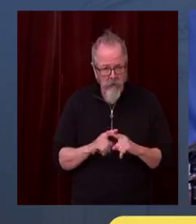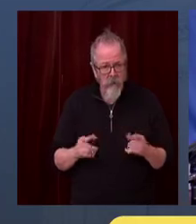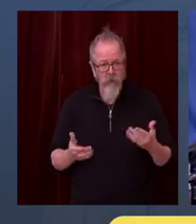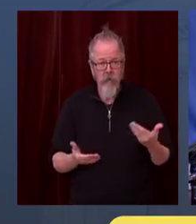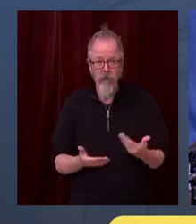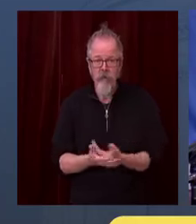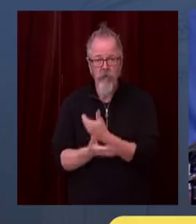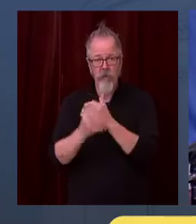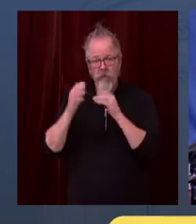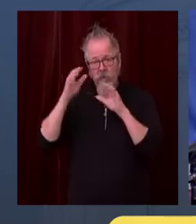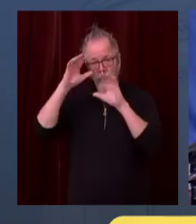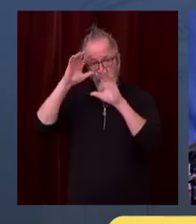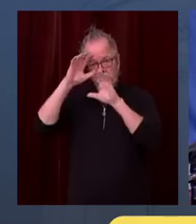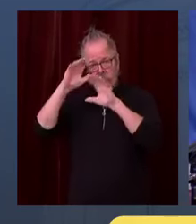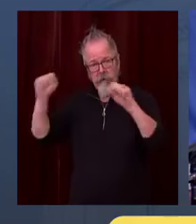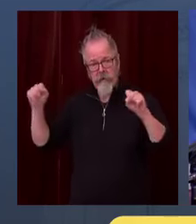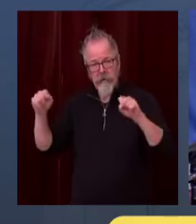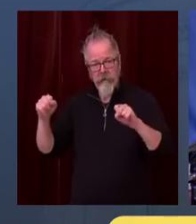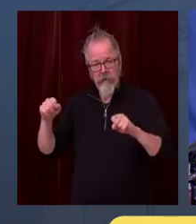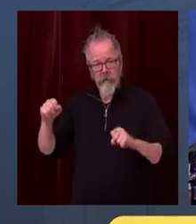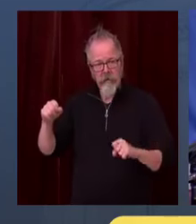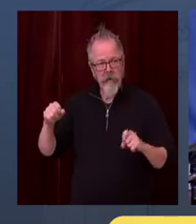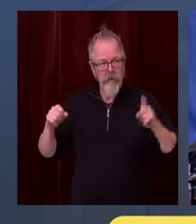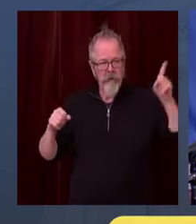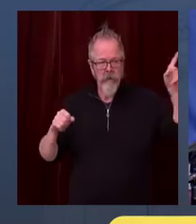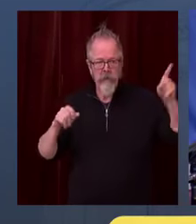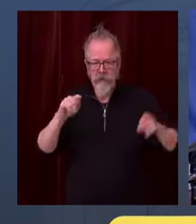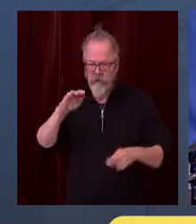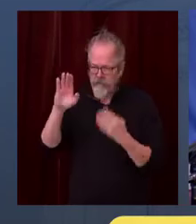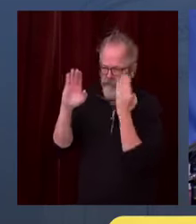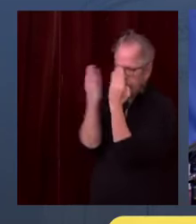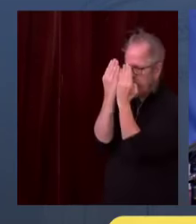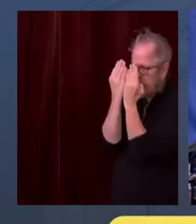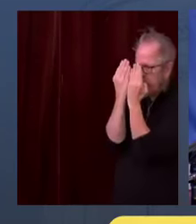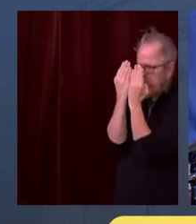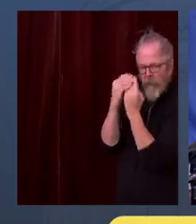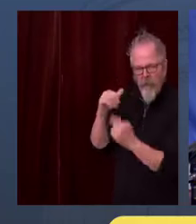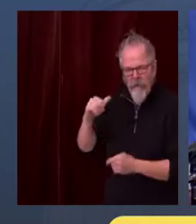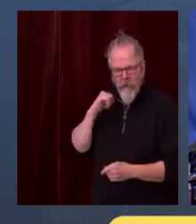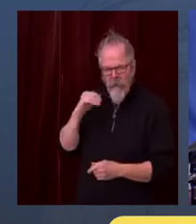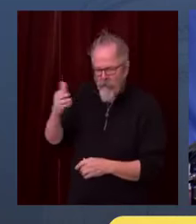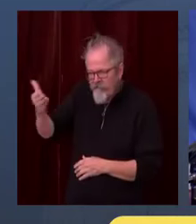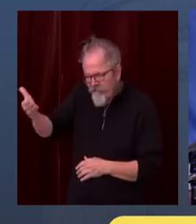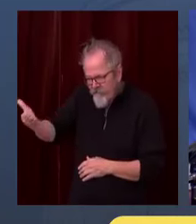right now. It is delaying the ability to get this vaccine distribution system up and running.